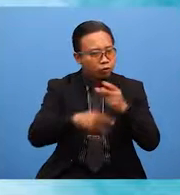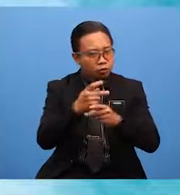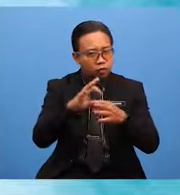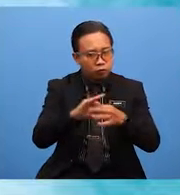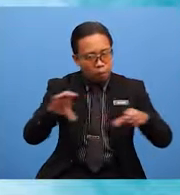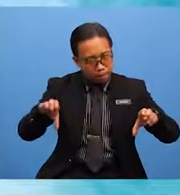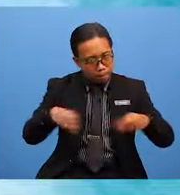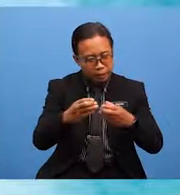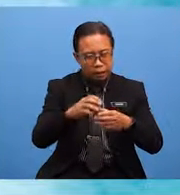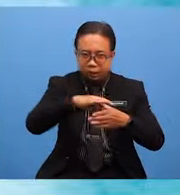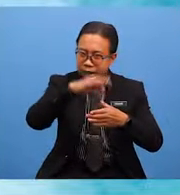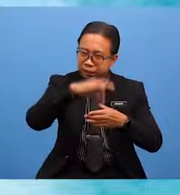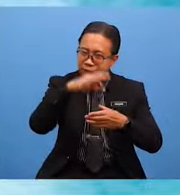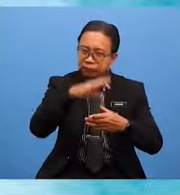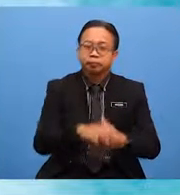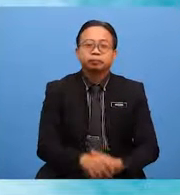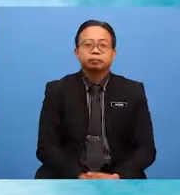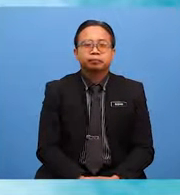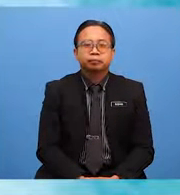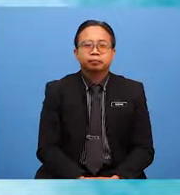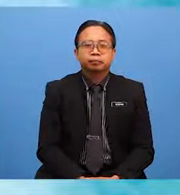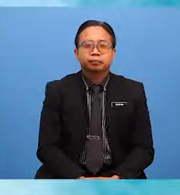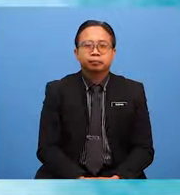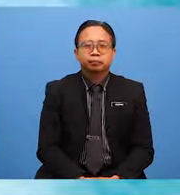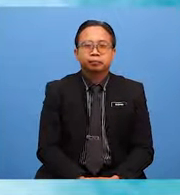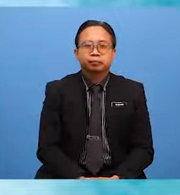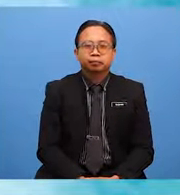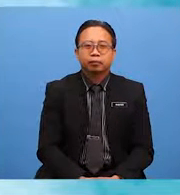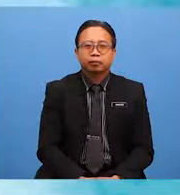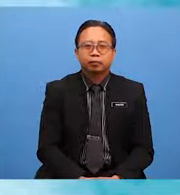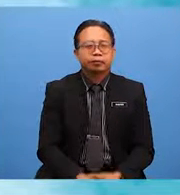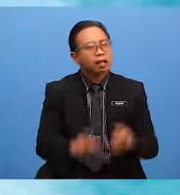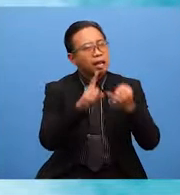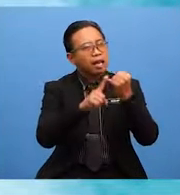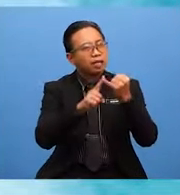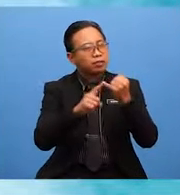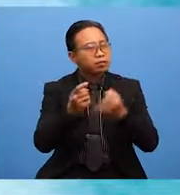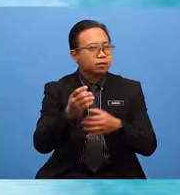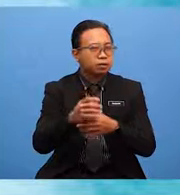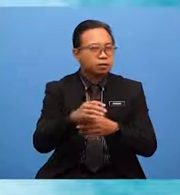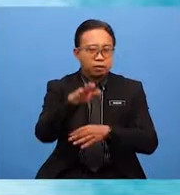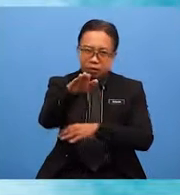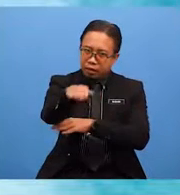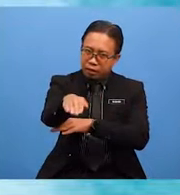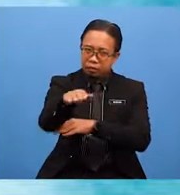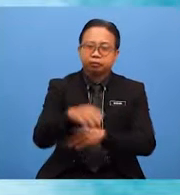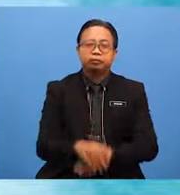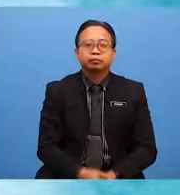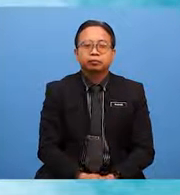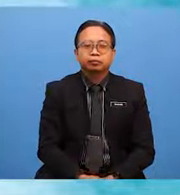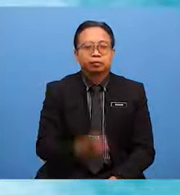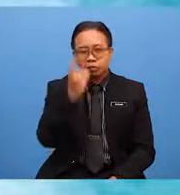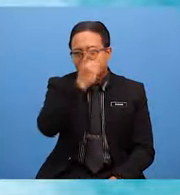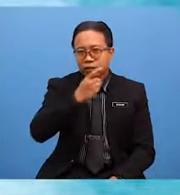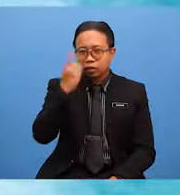Received a box of mini tea sachets as souvenirs. Last night, steamboat dinner